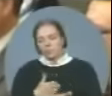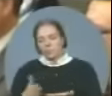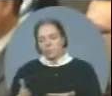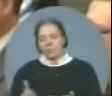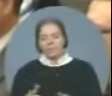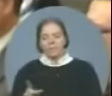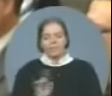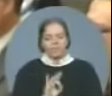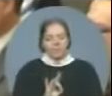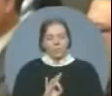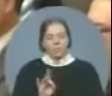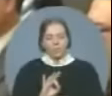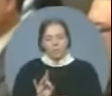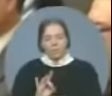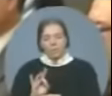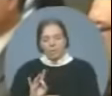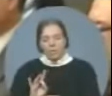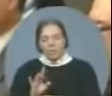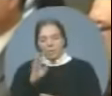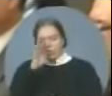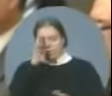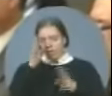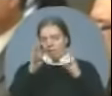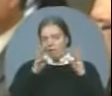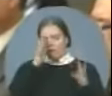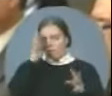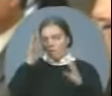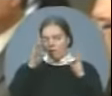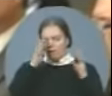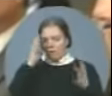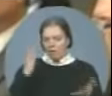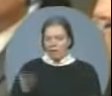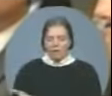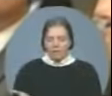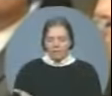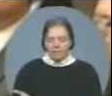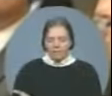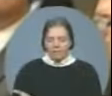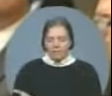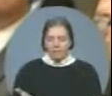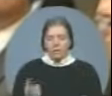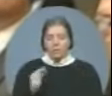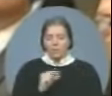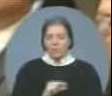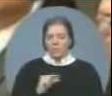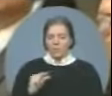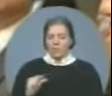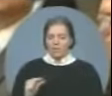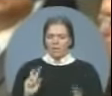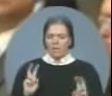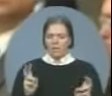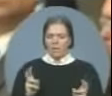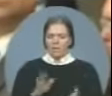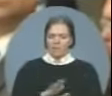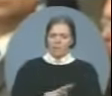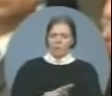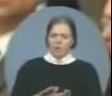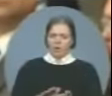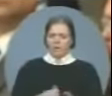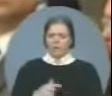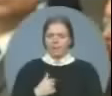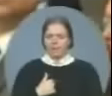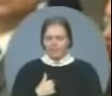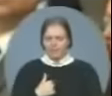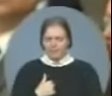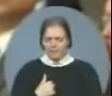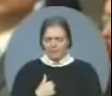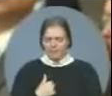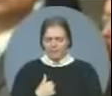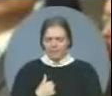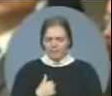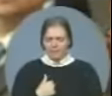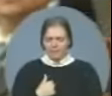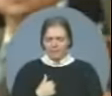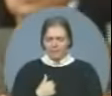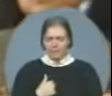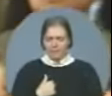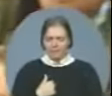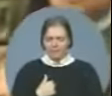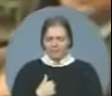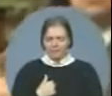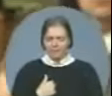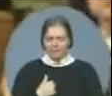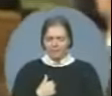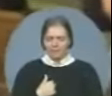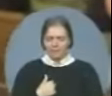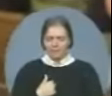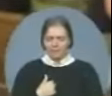Conservatives. And the fact is, this is a clean government. This is a government that brought in the toughest accountability act, measures that put to an end